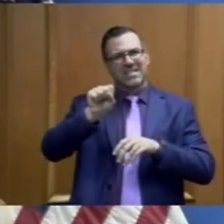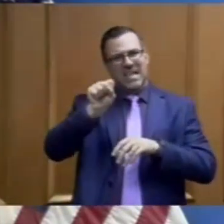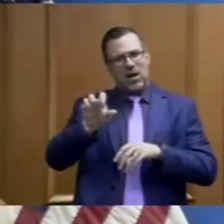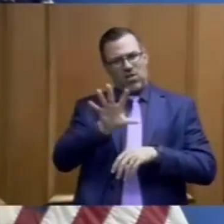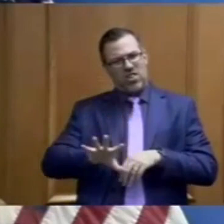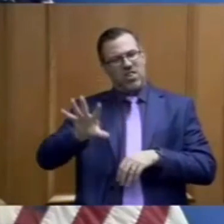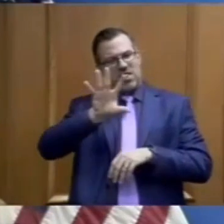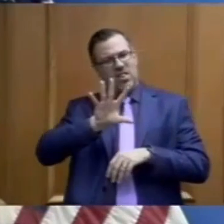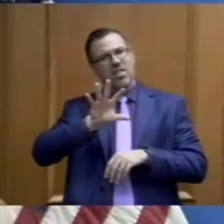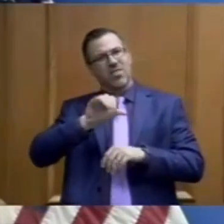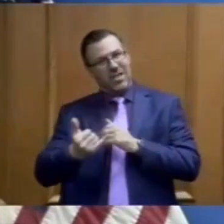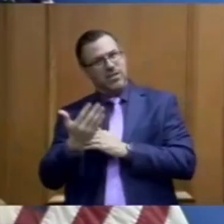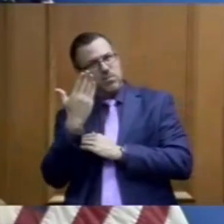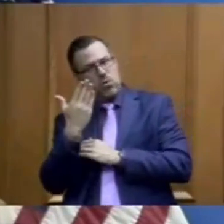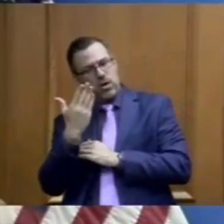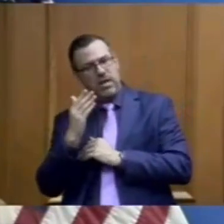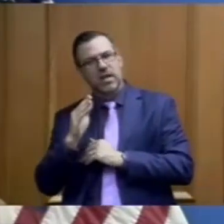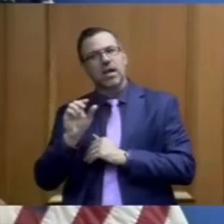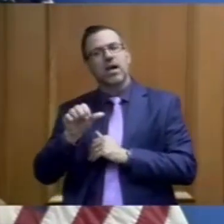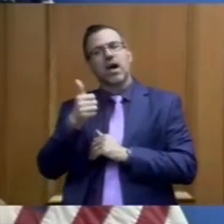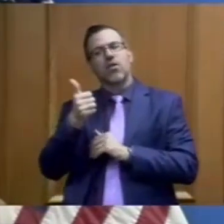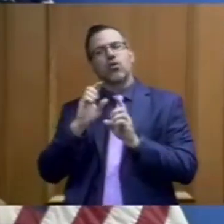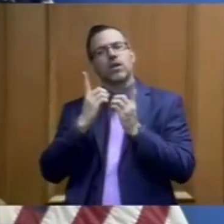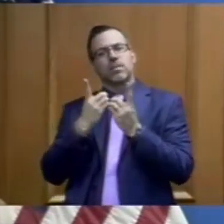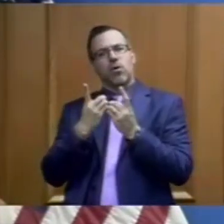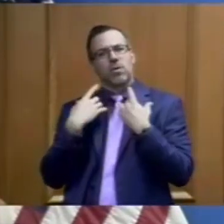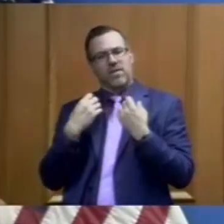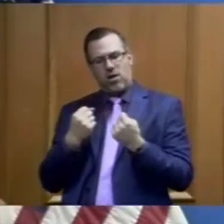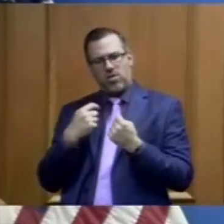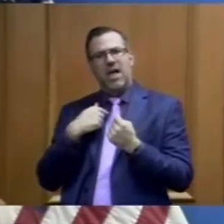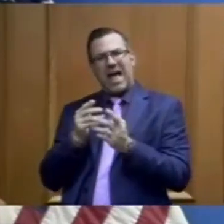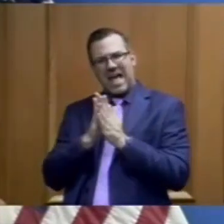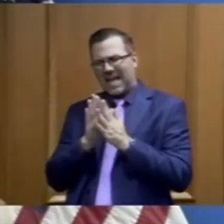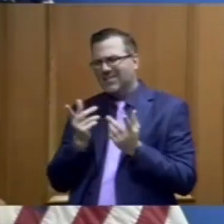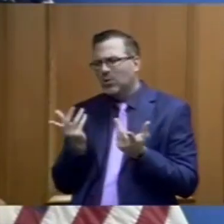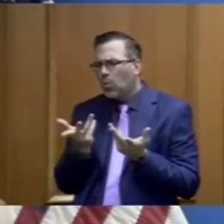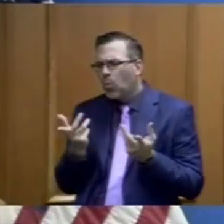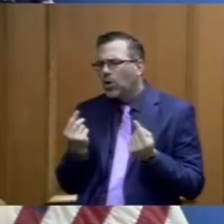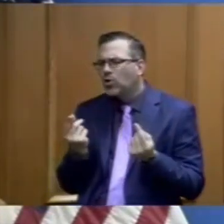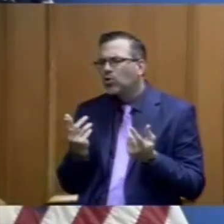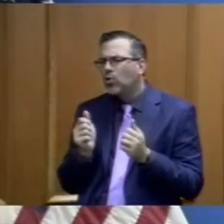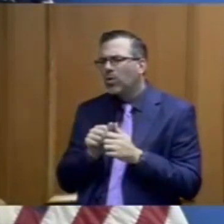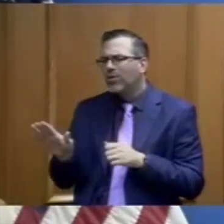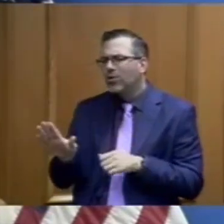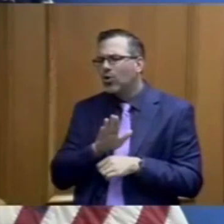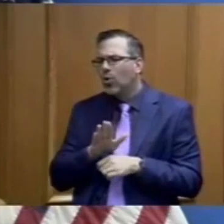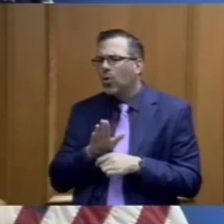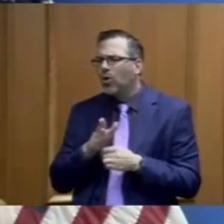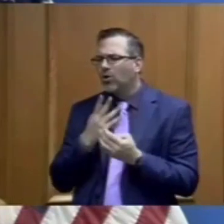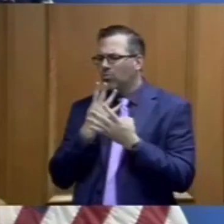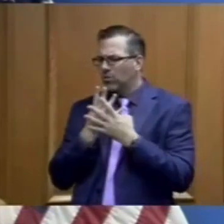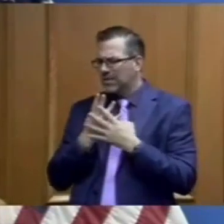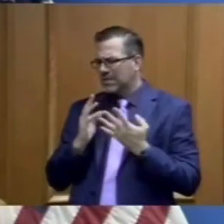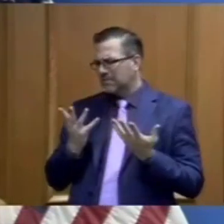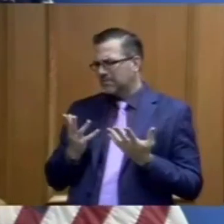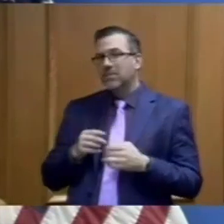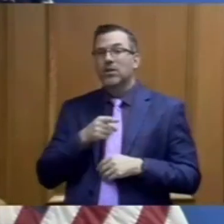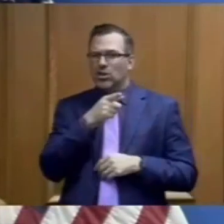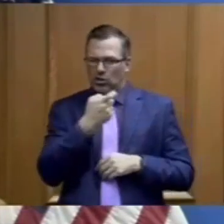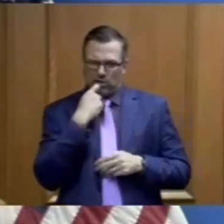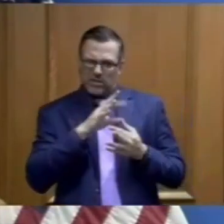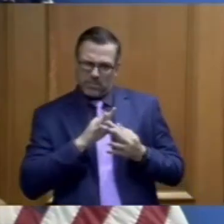this morning about their approach to prison populations because as you very aptly pointed out, it is a vulnerable